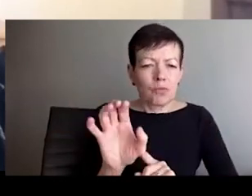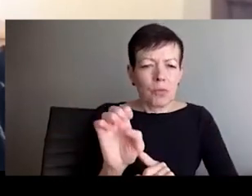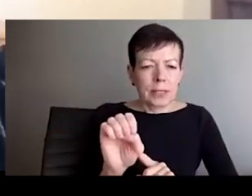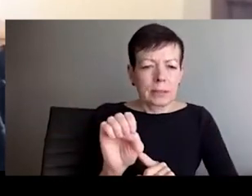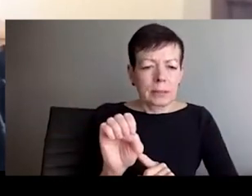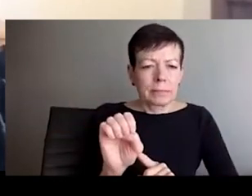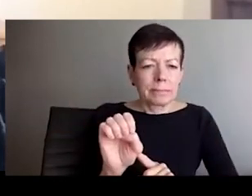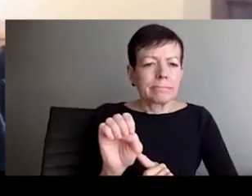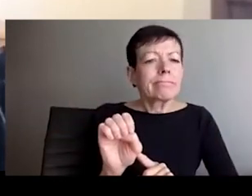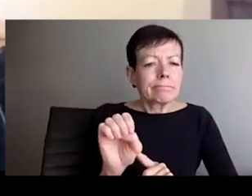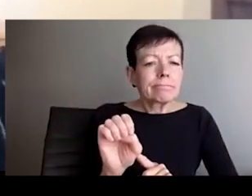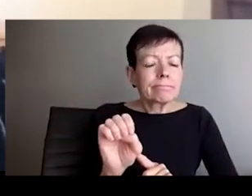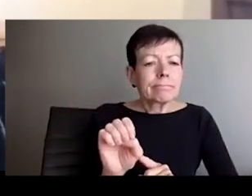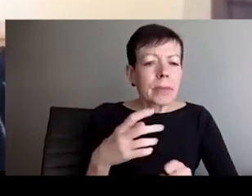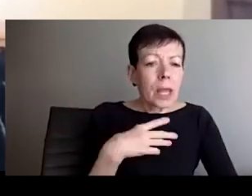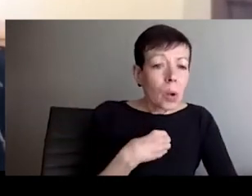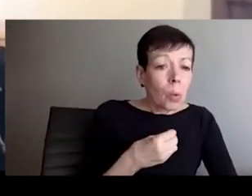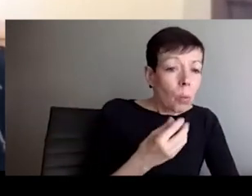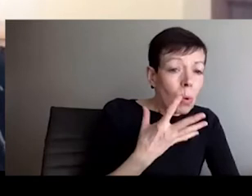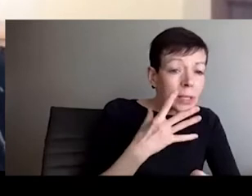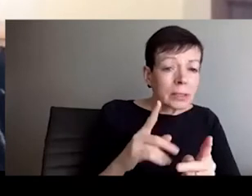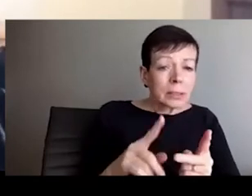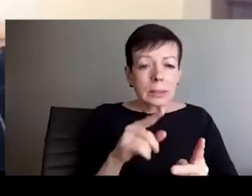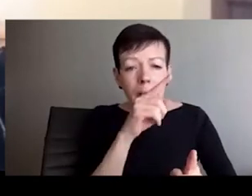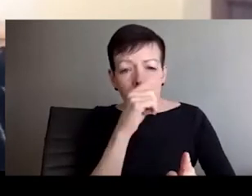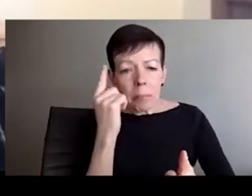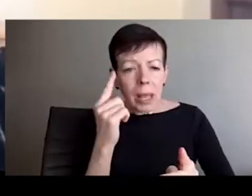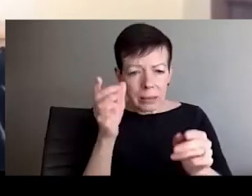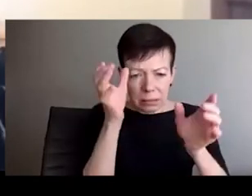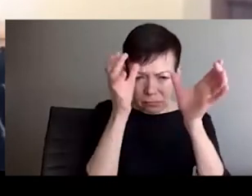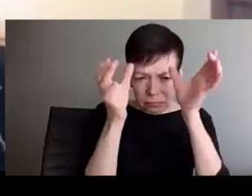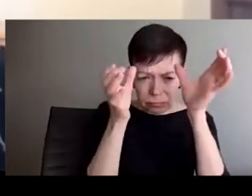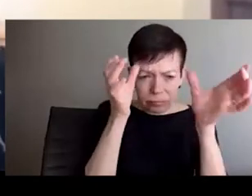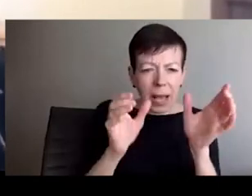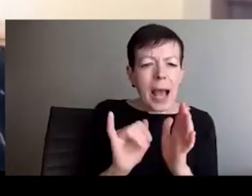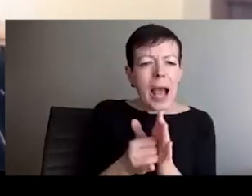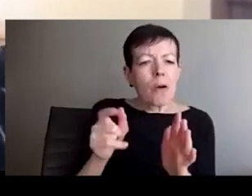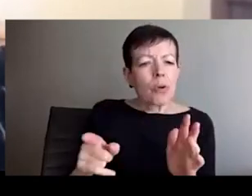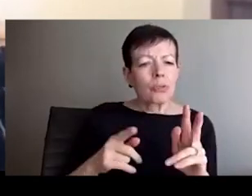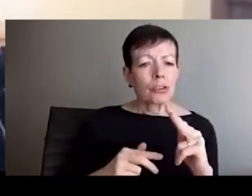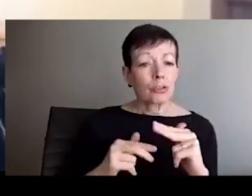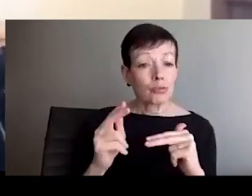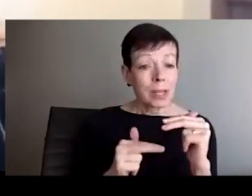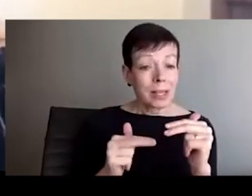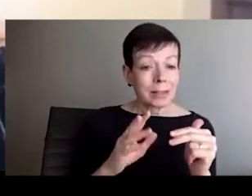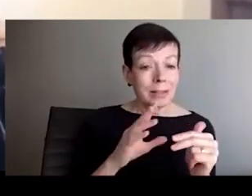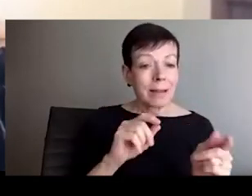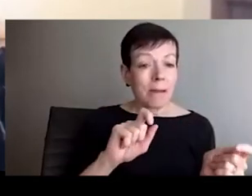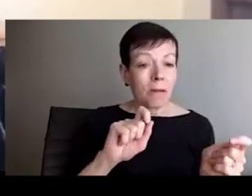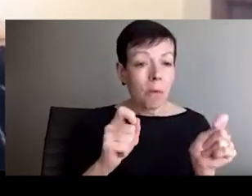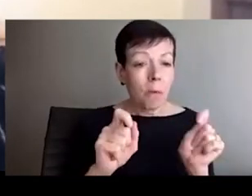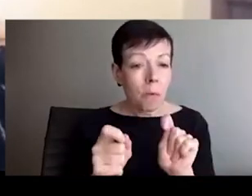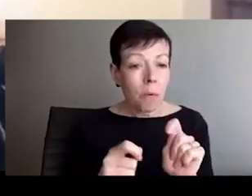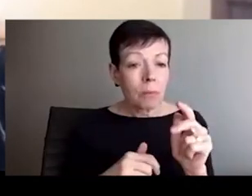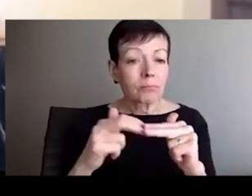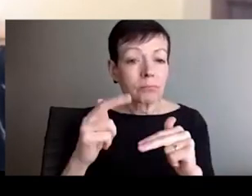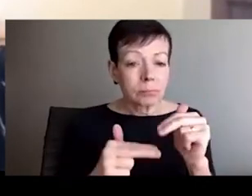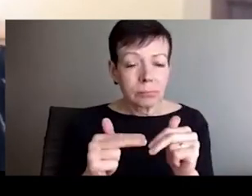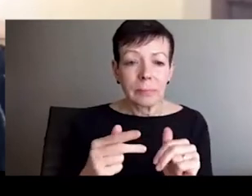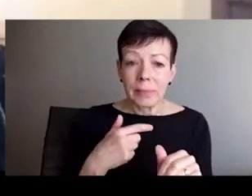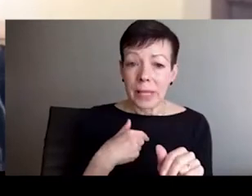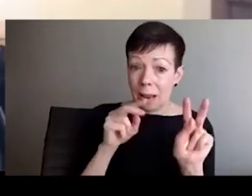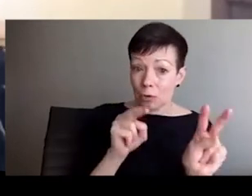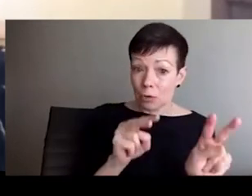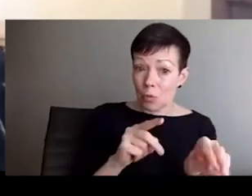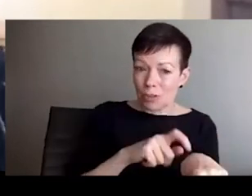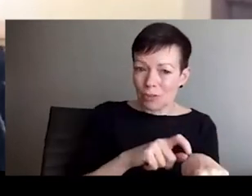continue for us to speak and think about Syria, about Palestine, about Kosovo, about Poland, and many other places as we talk